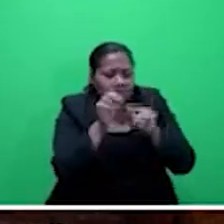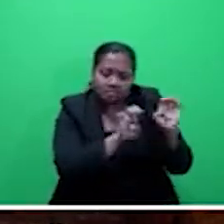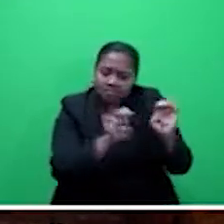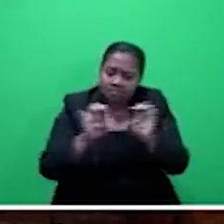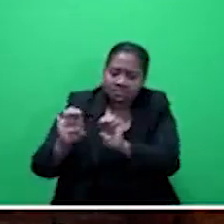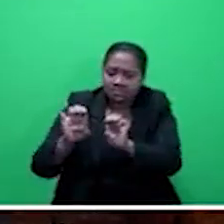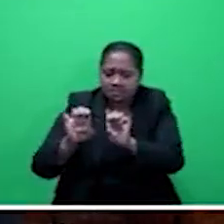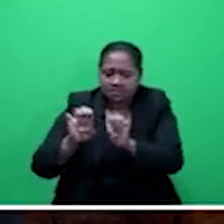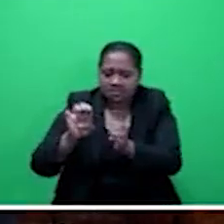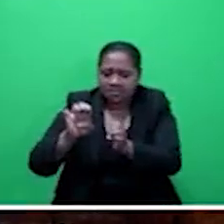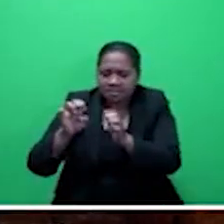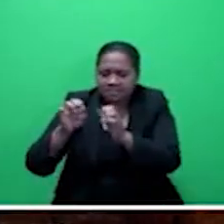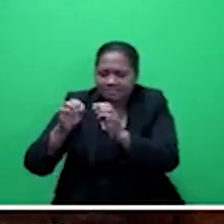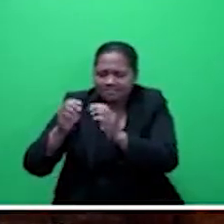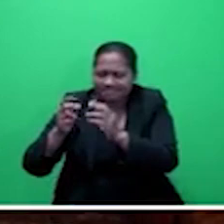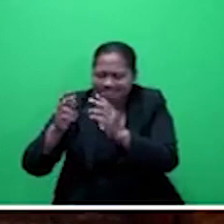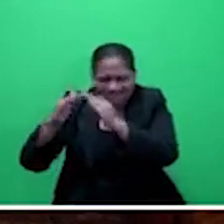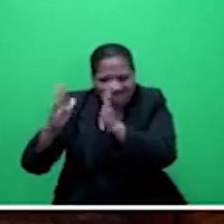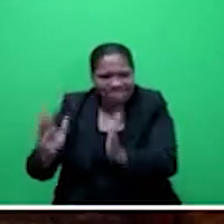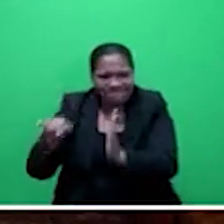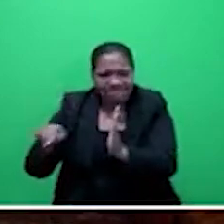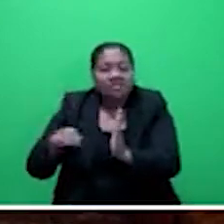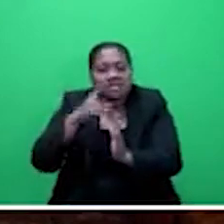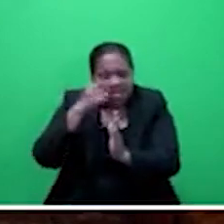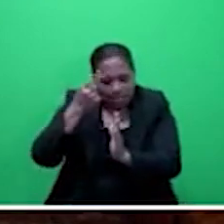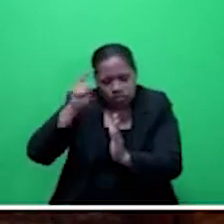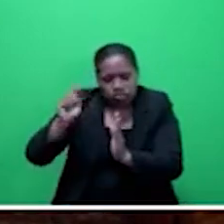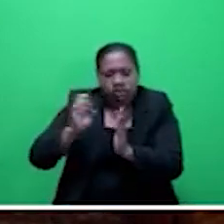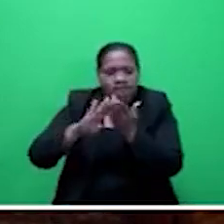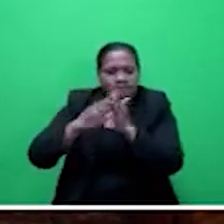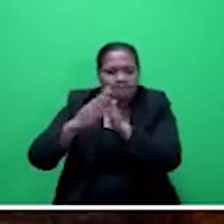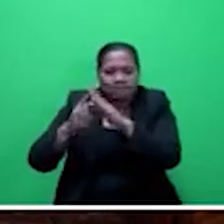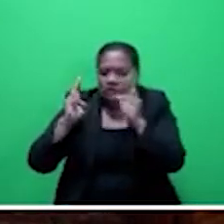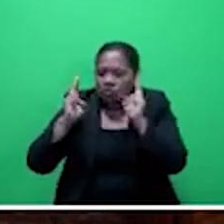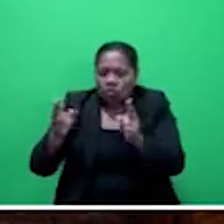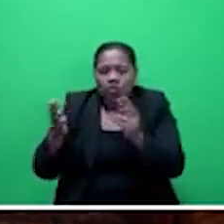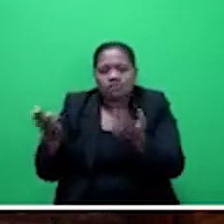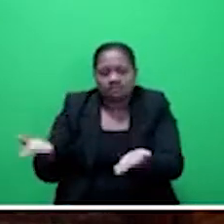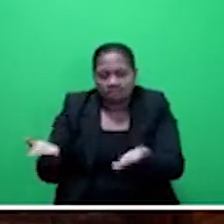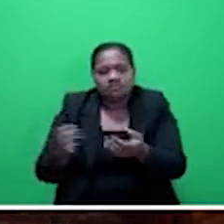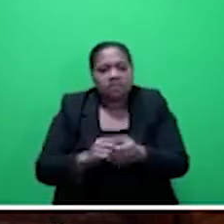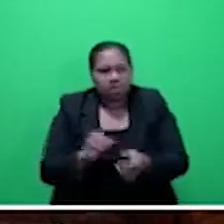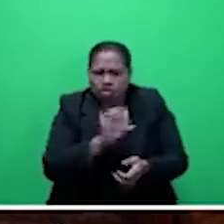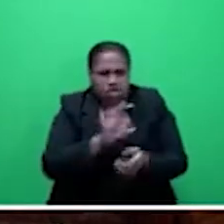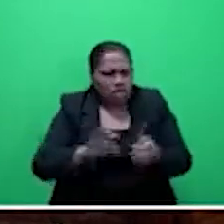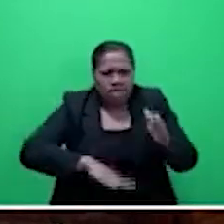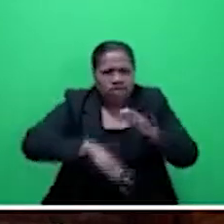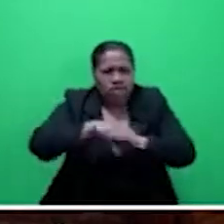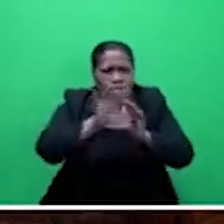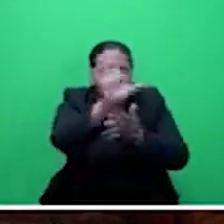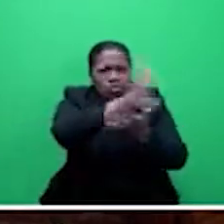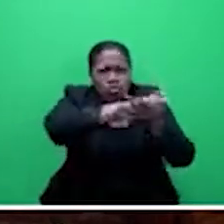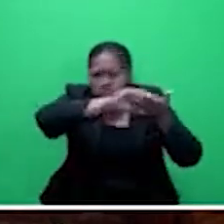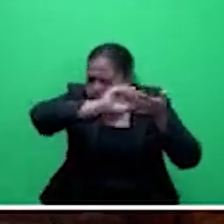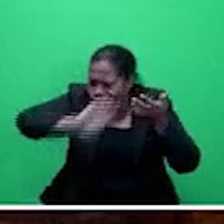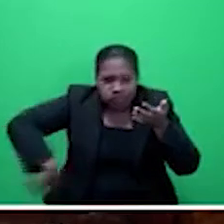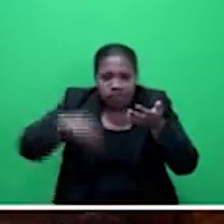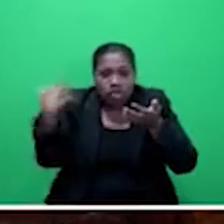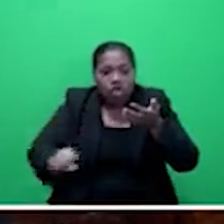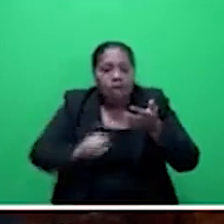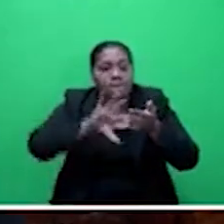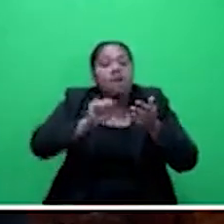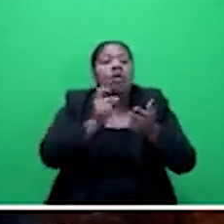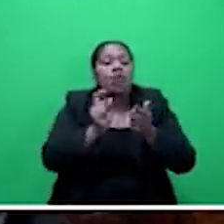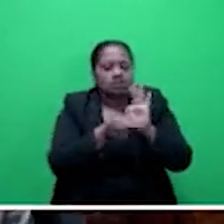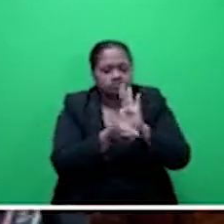be referred to as community halls as well. It was not totally removed, but of course, we have to review this in terms of